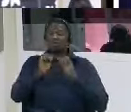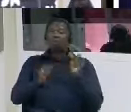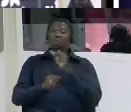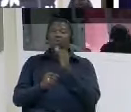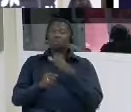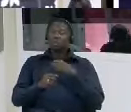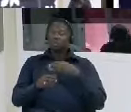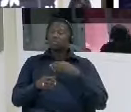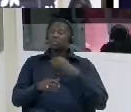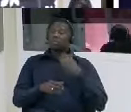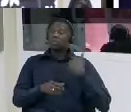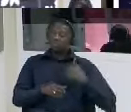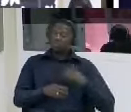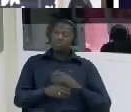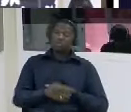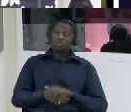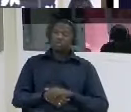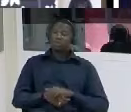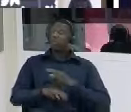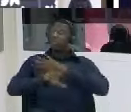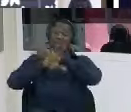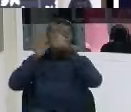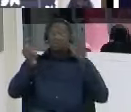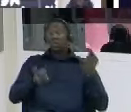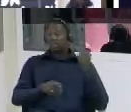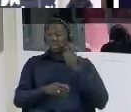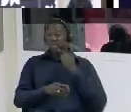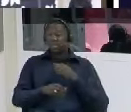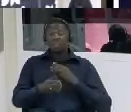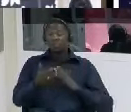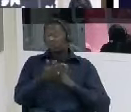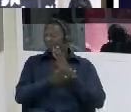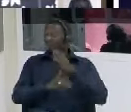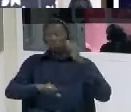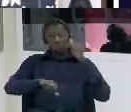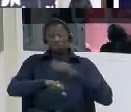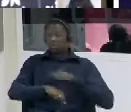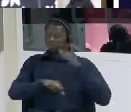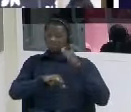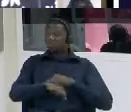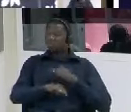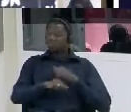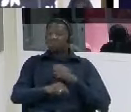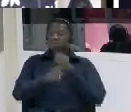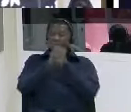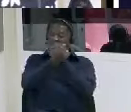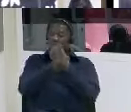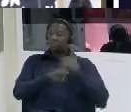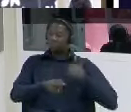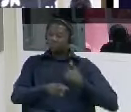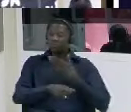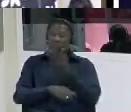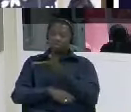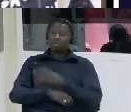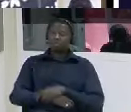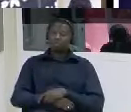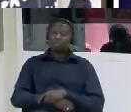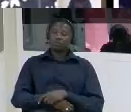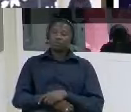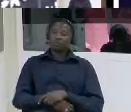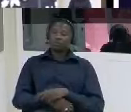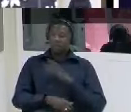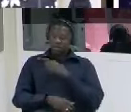was a continued torturing of detainees and you were returned back to the maximum security wing number five